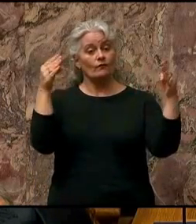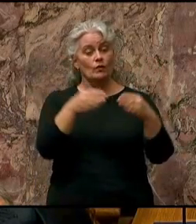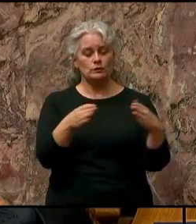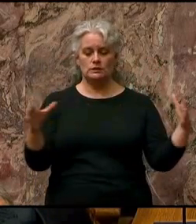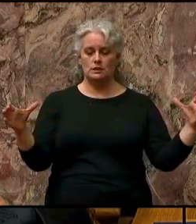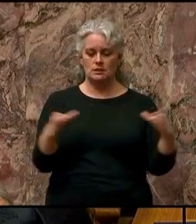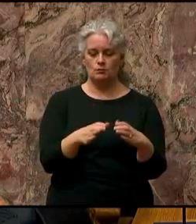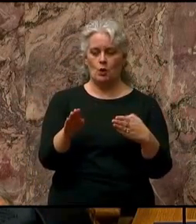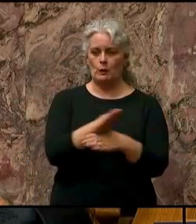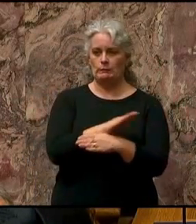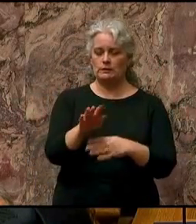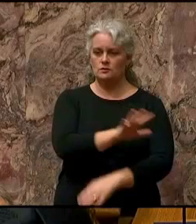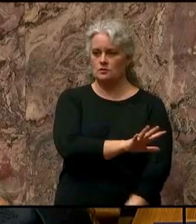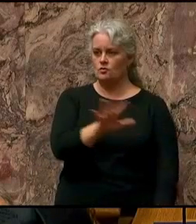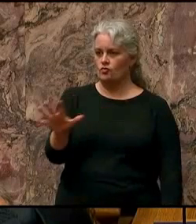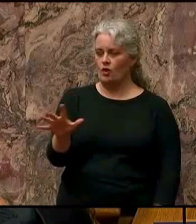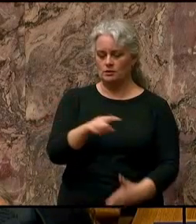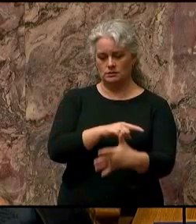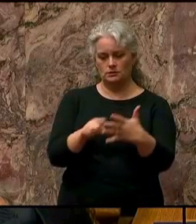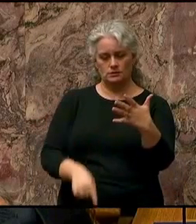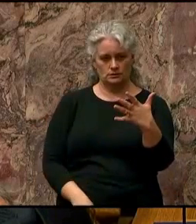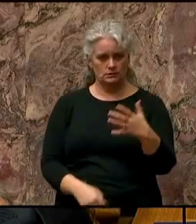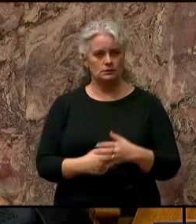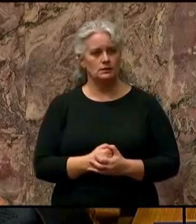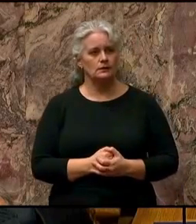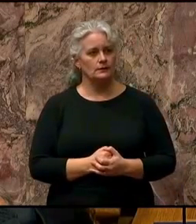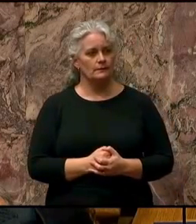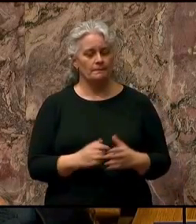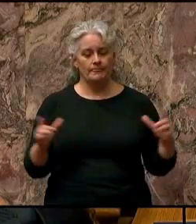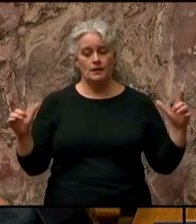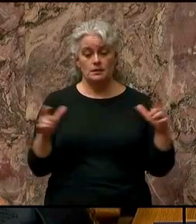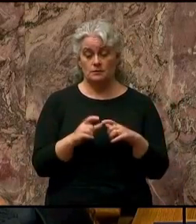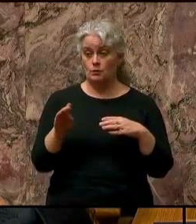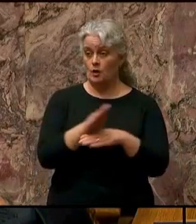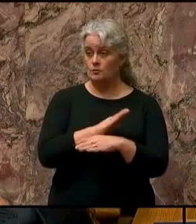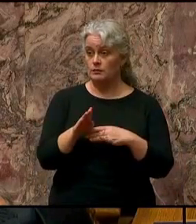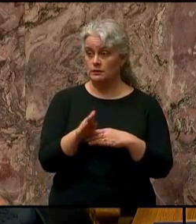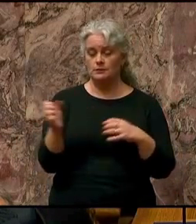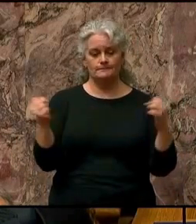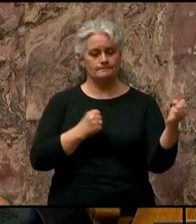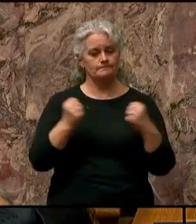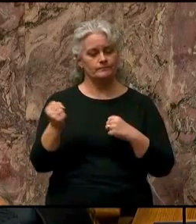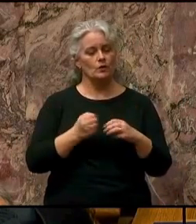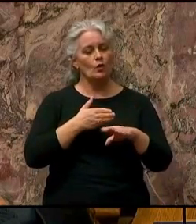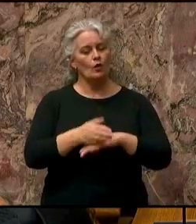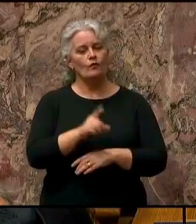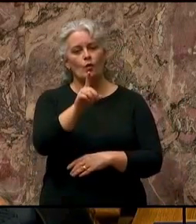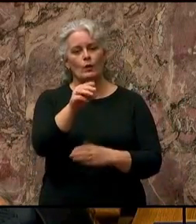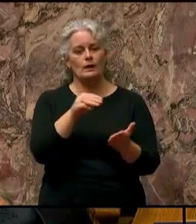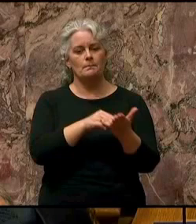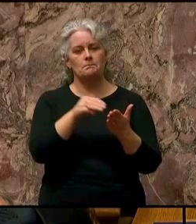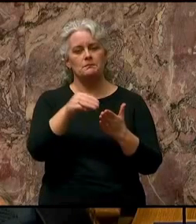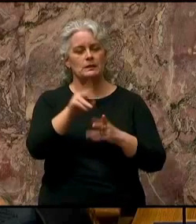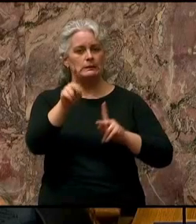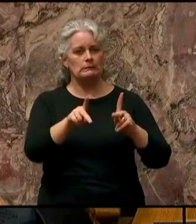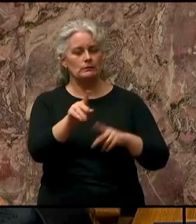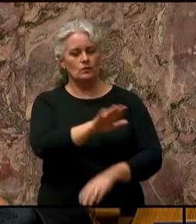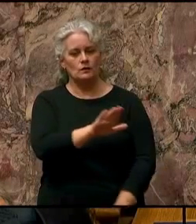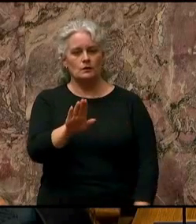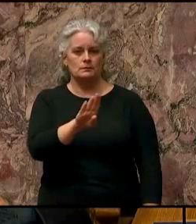businesses across the eight sectors. Small business employs more than one million people across our province.